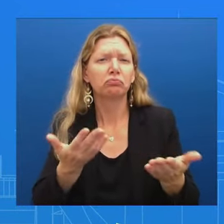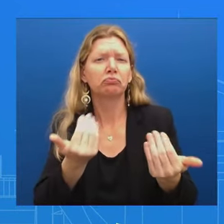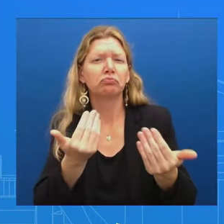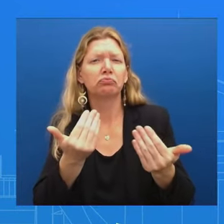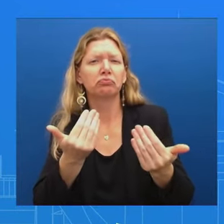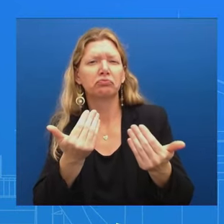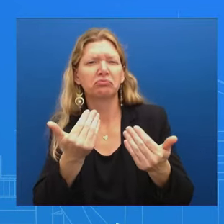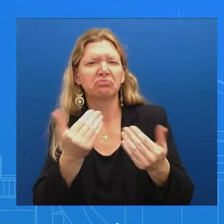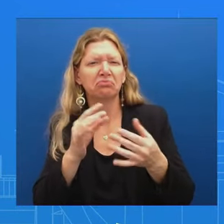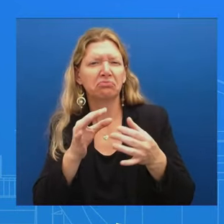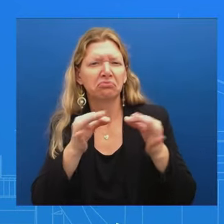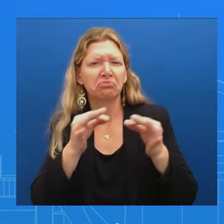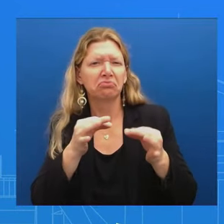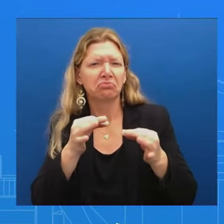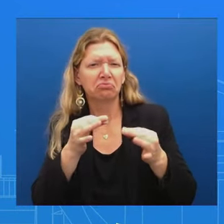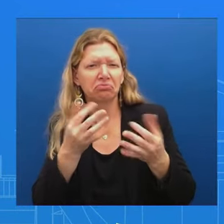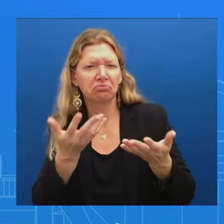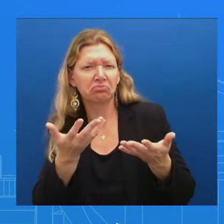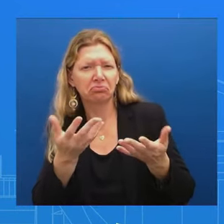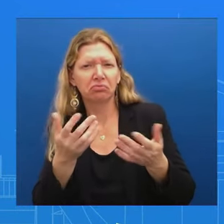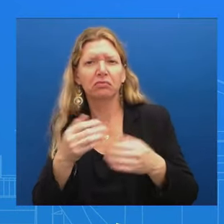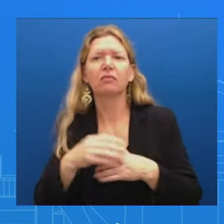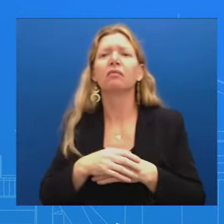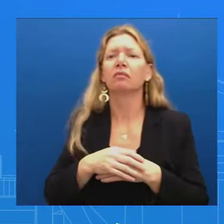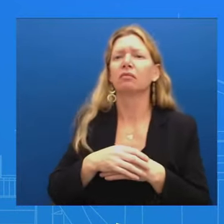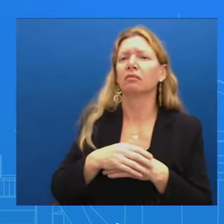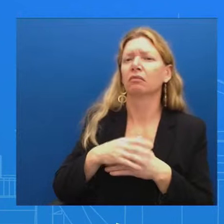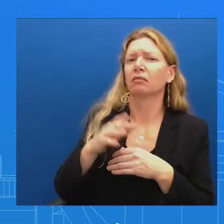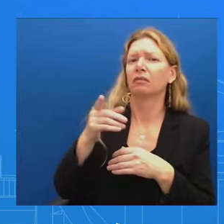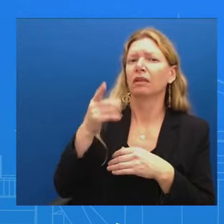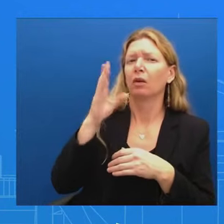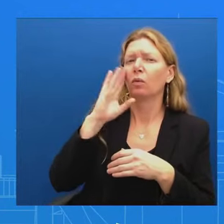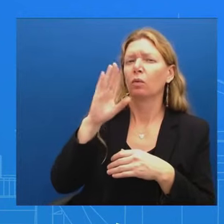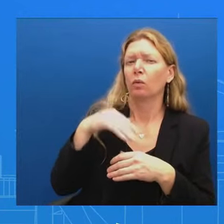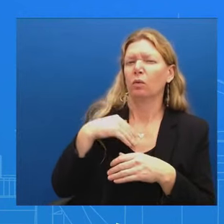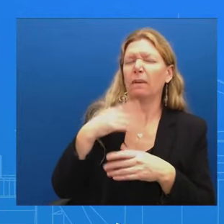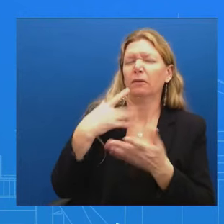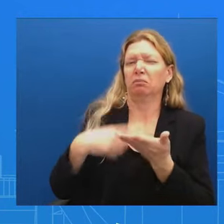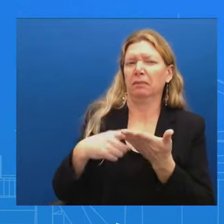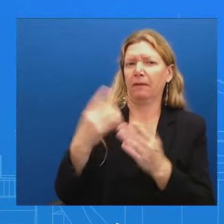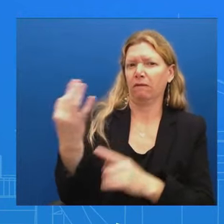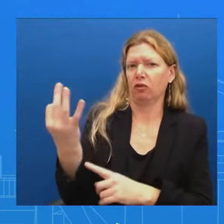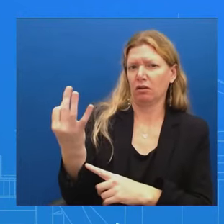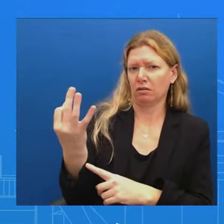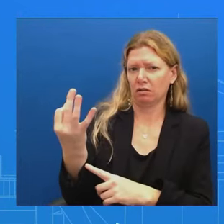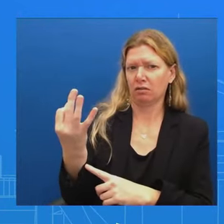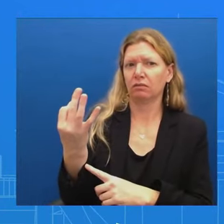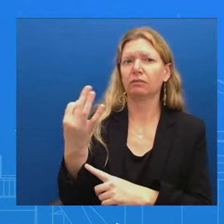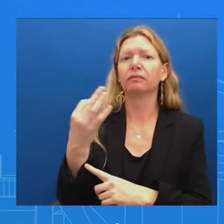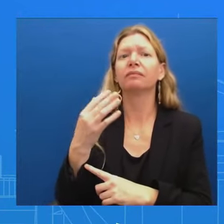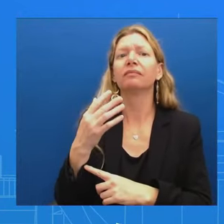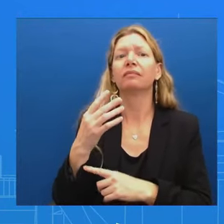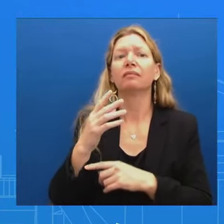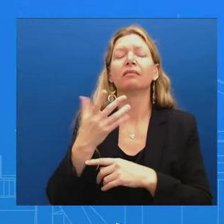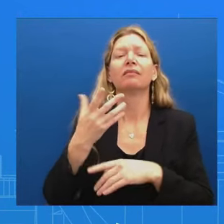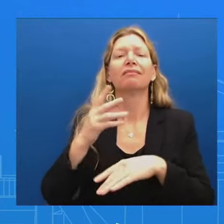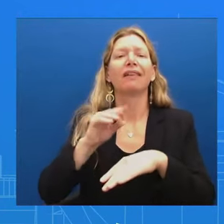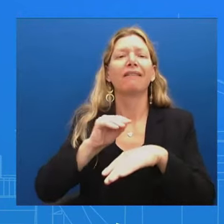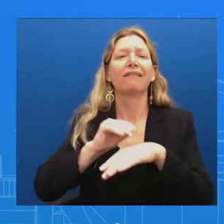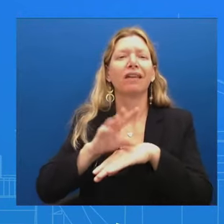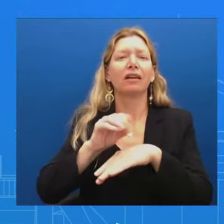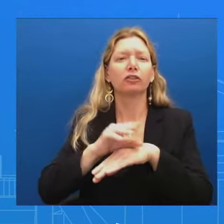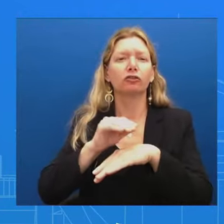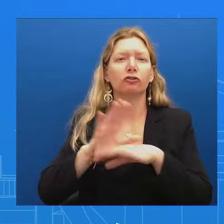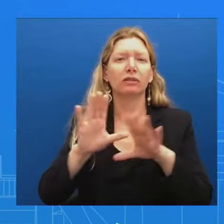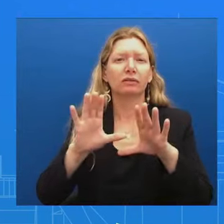on, over the weekend about East Palestine All of you know that he's going to be going to East Palestine on Friday He's going to be traveling